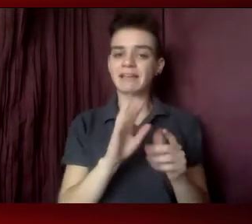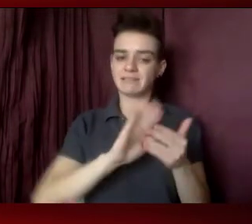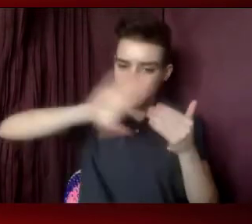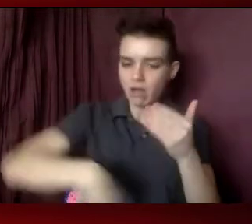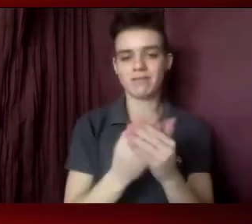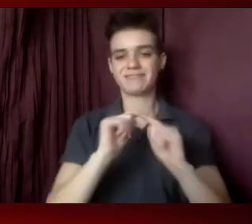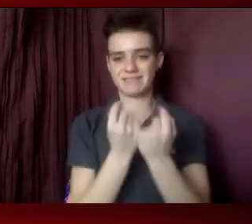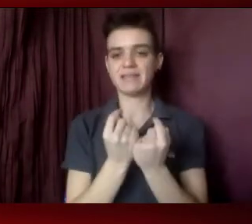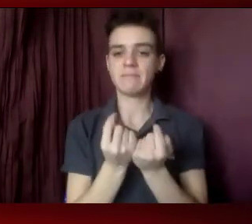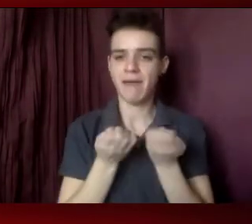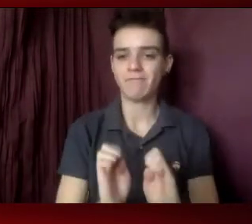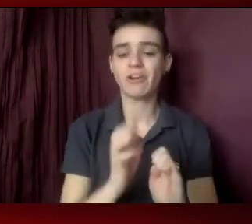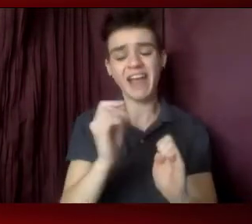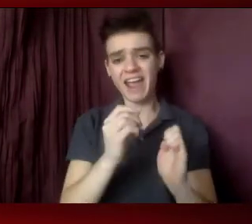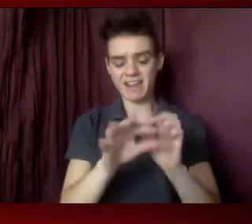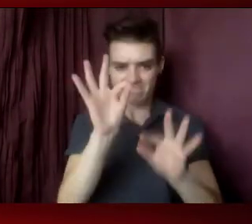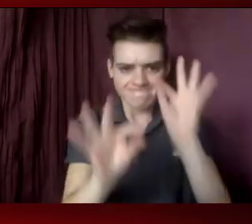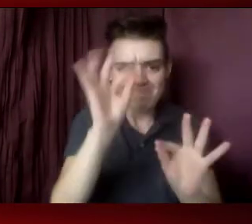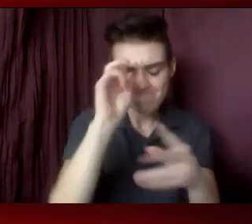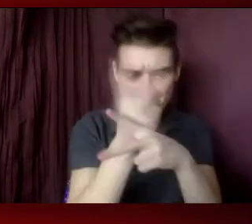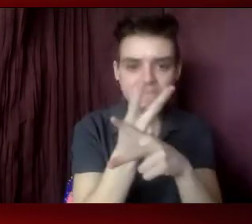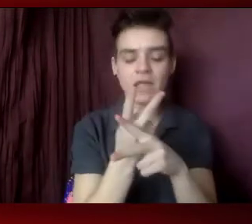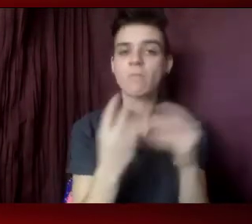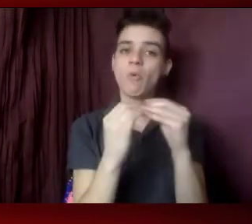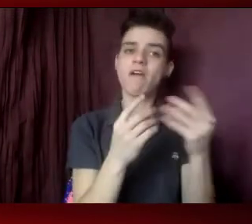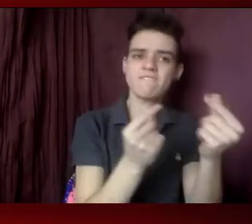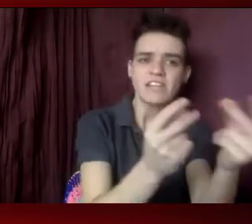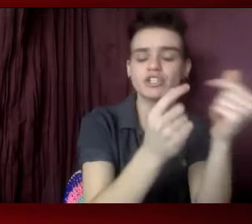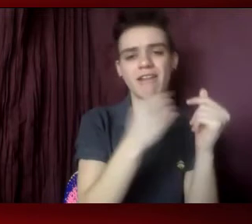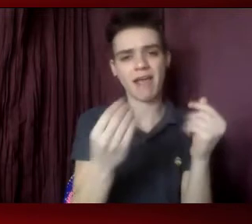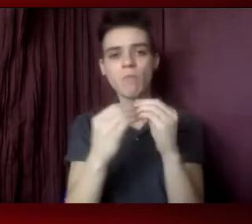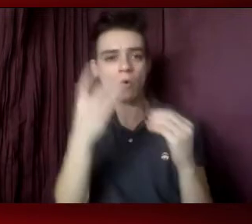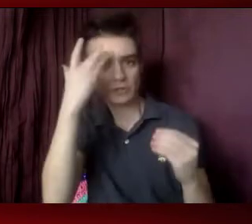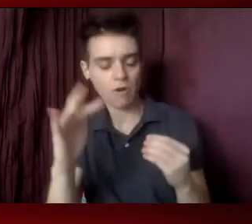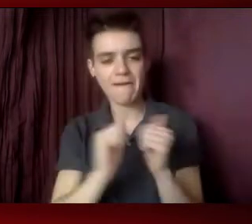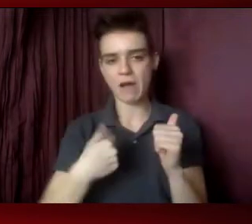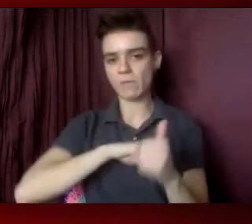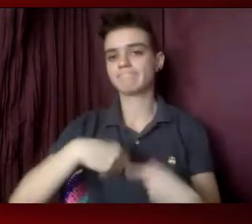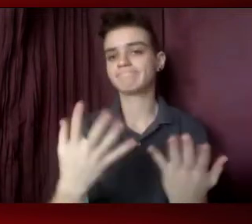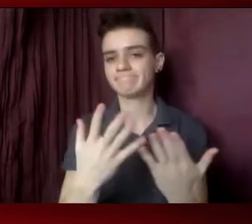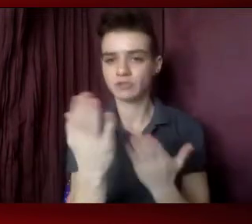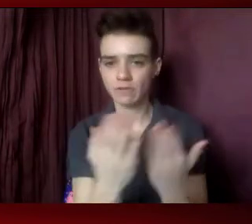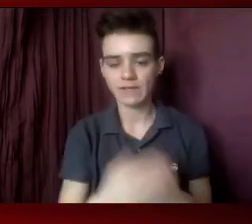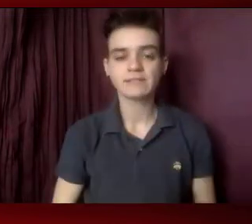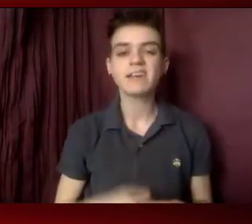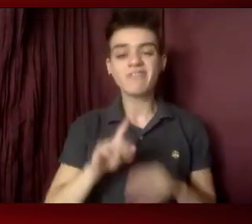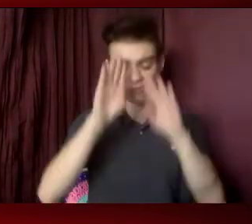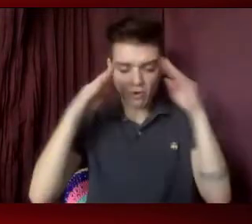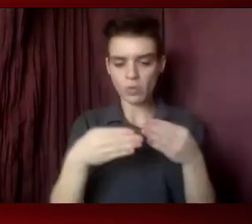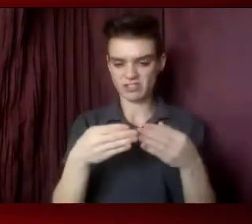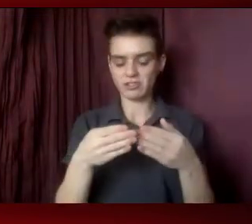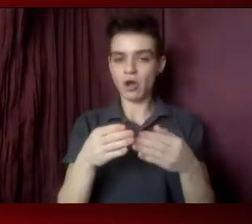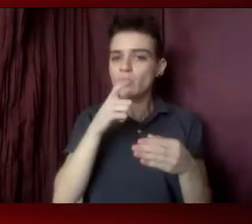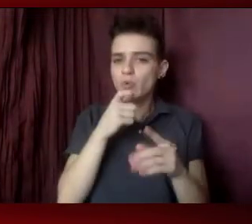effort and finding out ways that we can be more efficient and smart in the way that we deliver service. And really focusing on that end user because